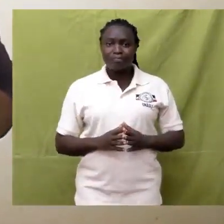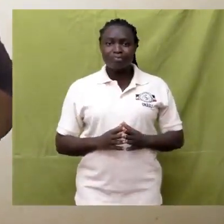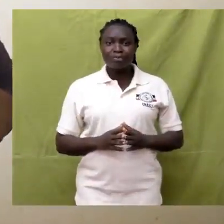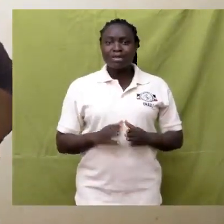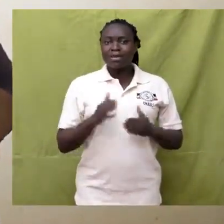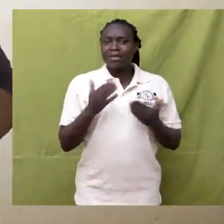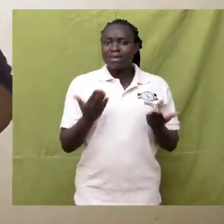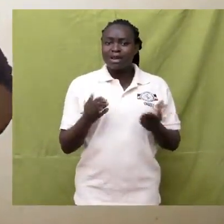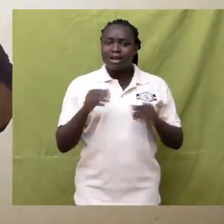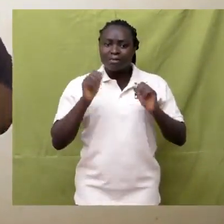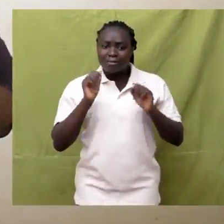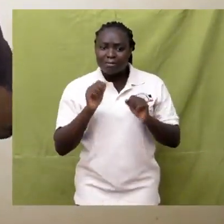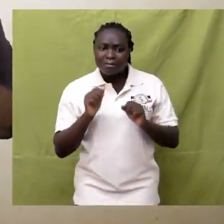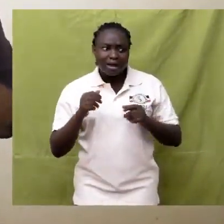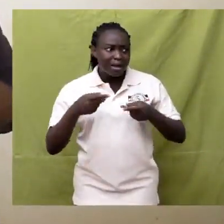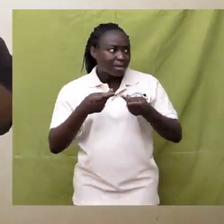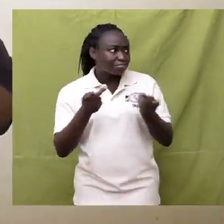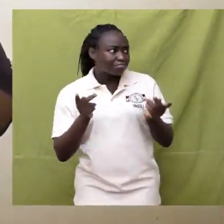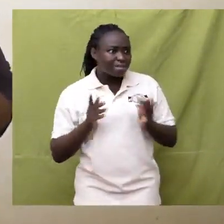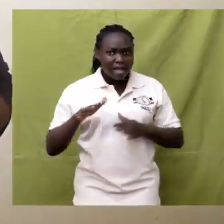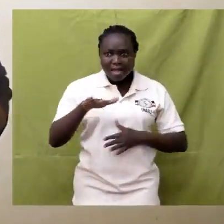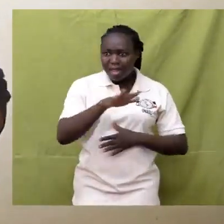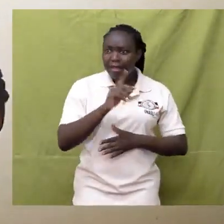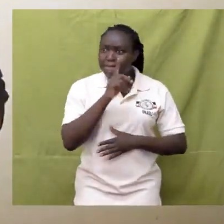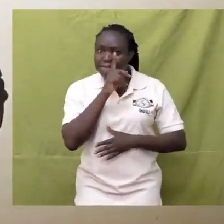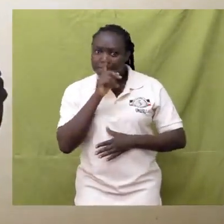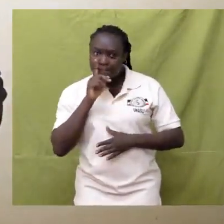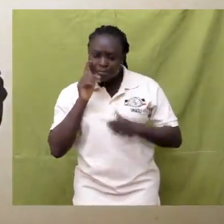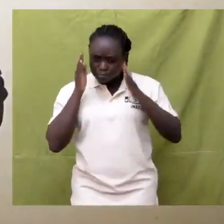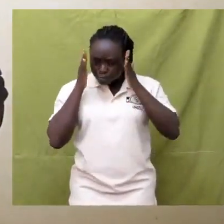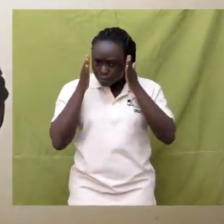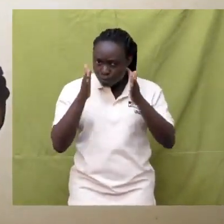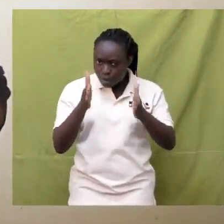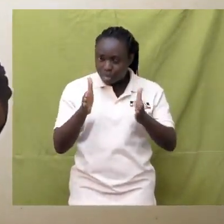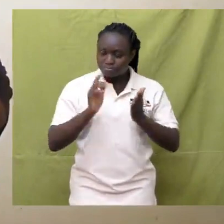Get a quiet place where you are going to work from.